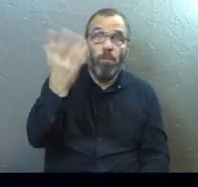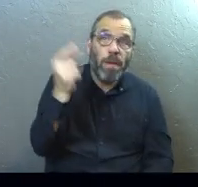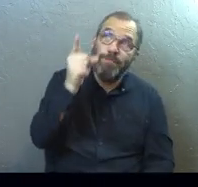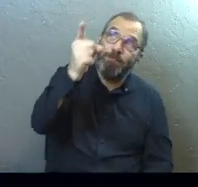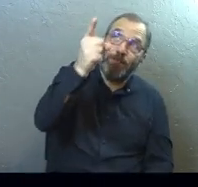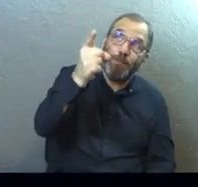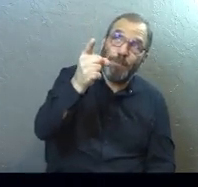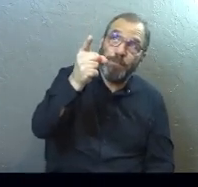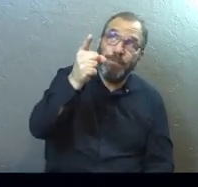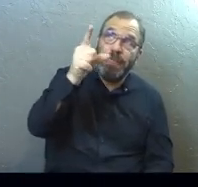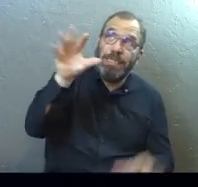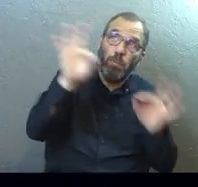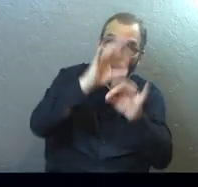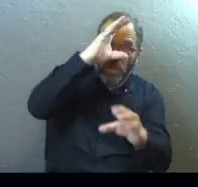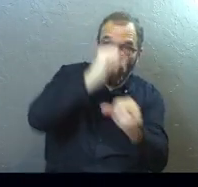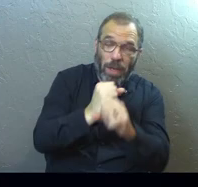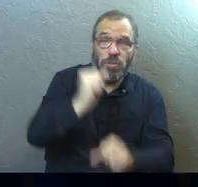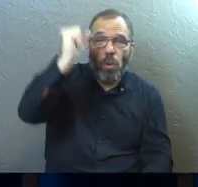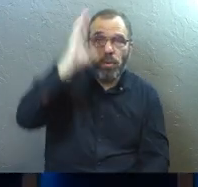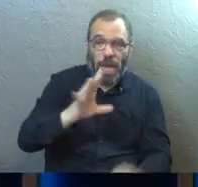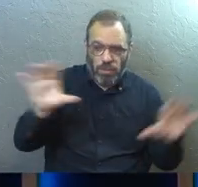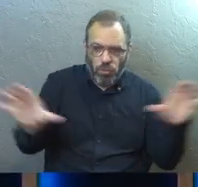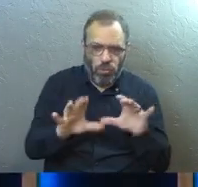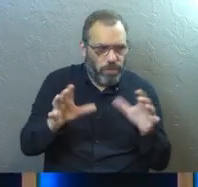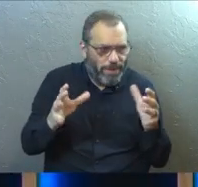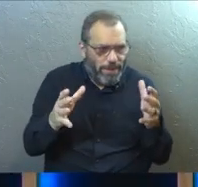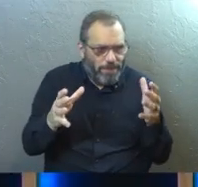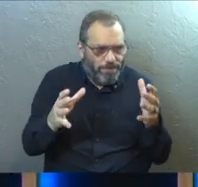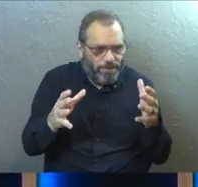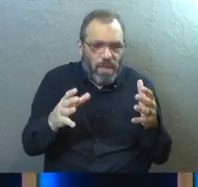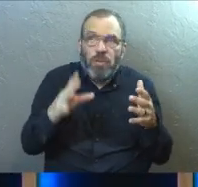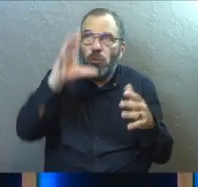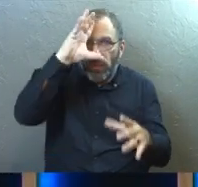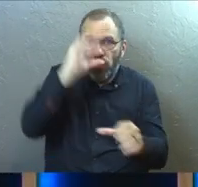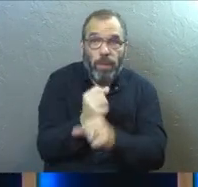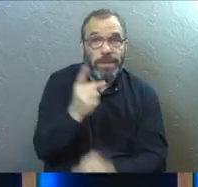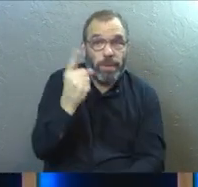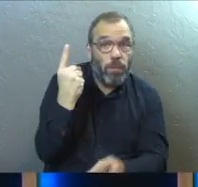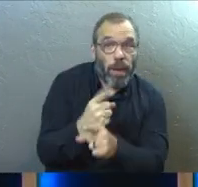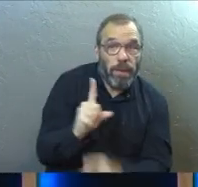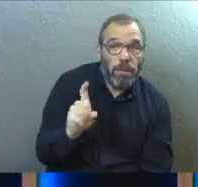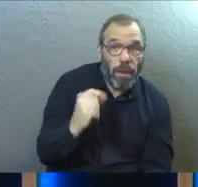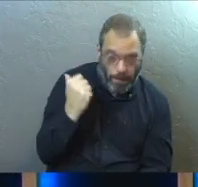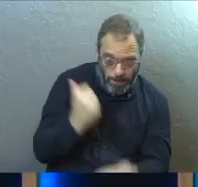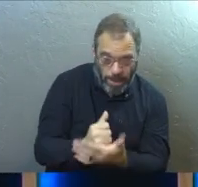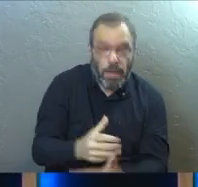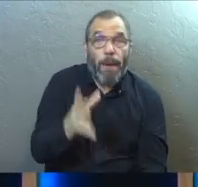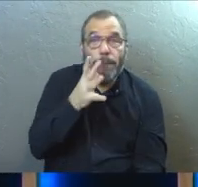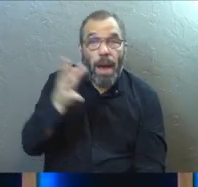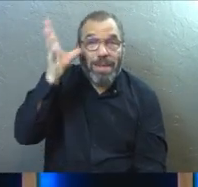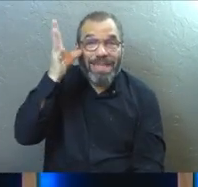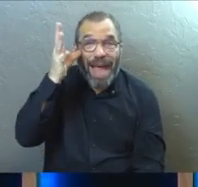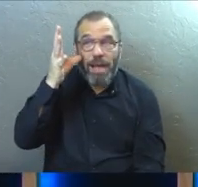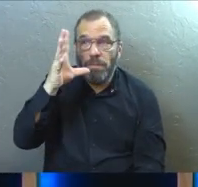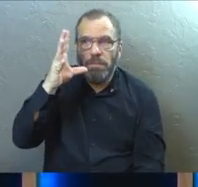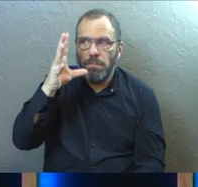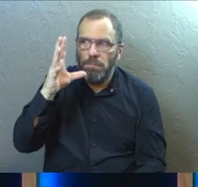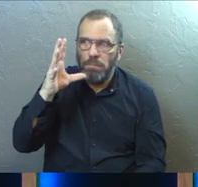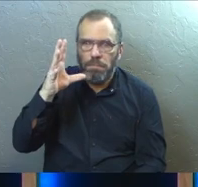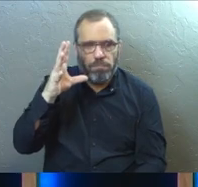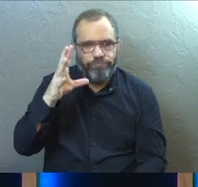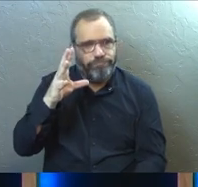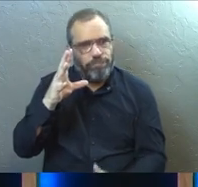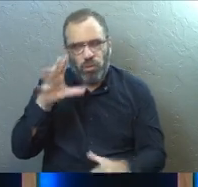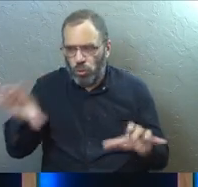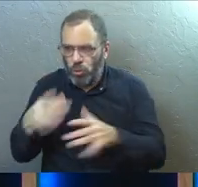he was trustworthy. So God needs to do things that are trustworthy. Amen? Parents need to do things that are trustworthy so that their kids